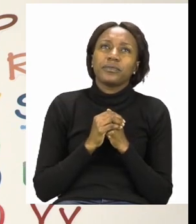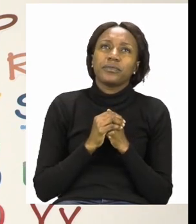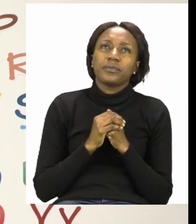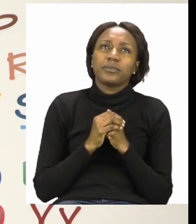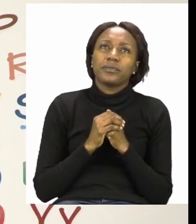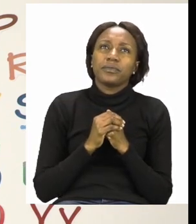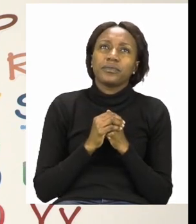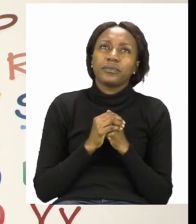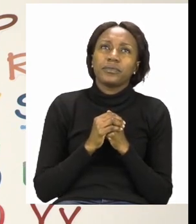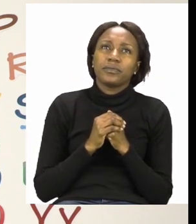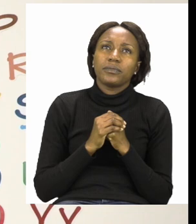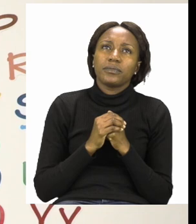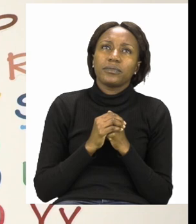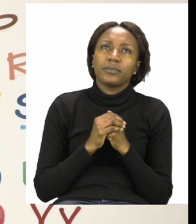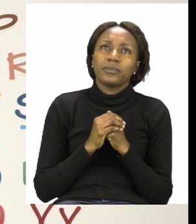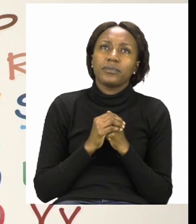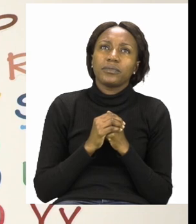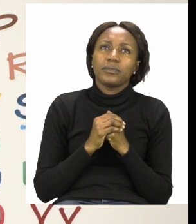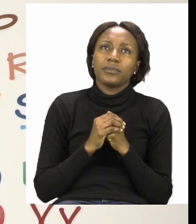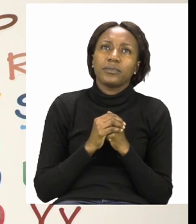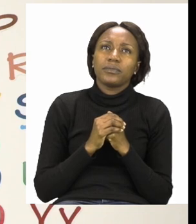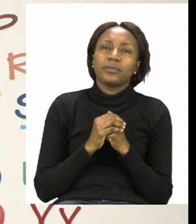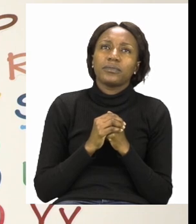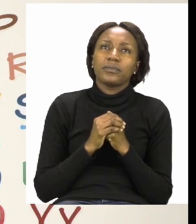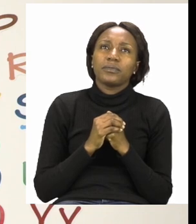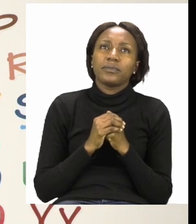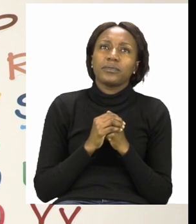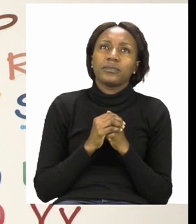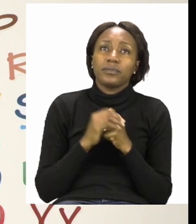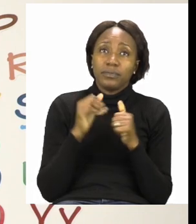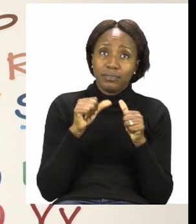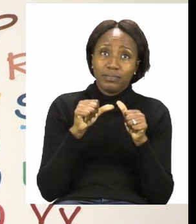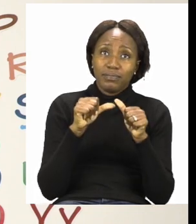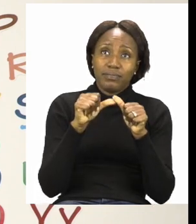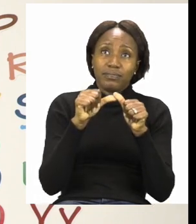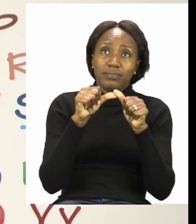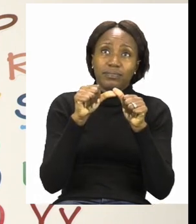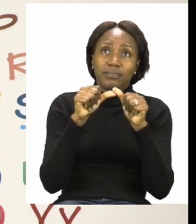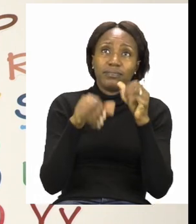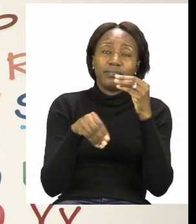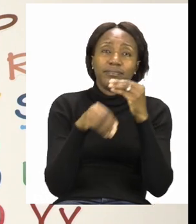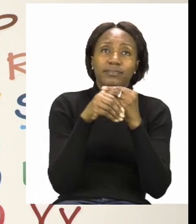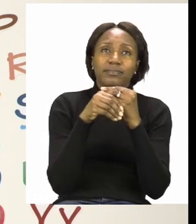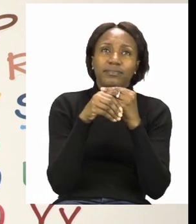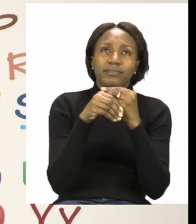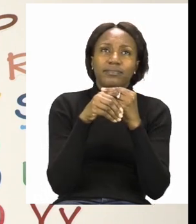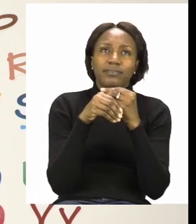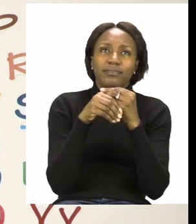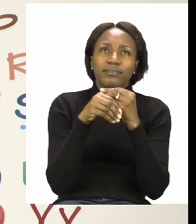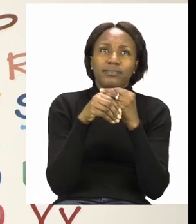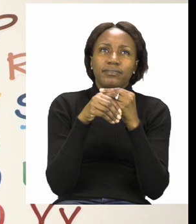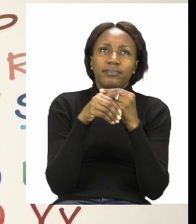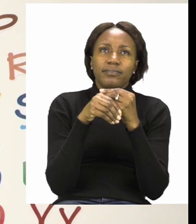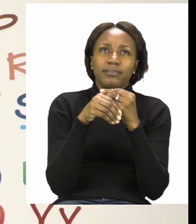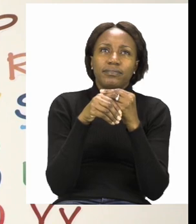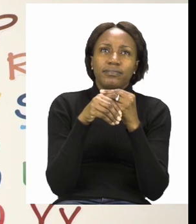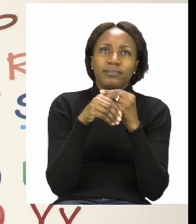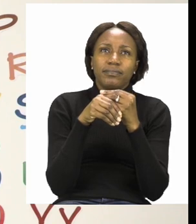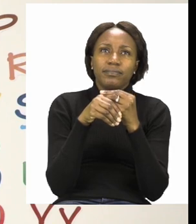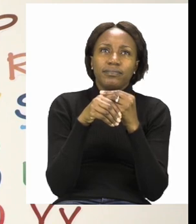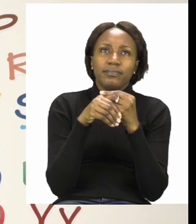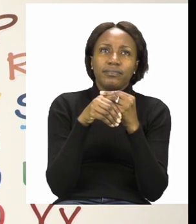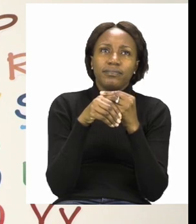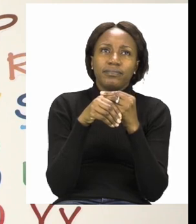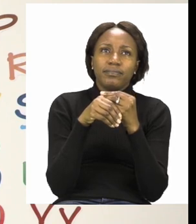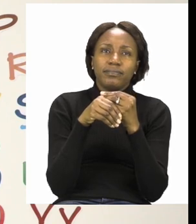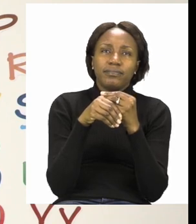to remove it. And then, after that, we're going to continue by adding our